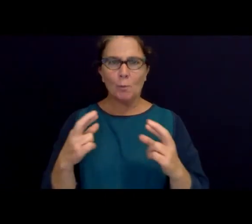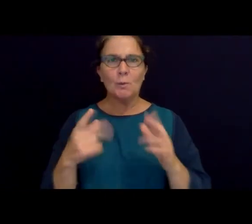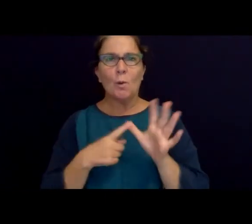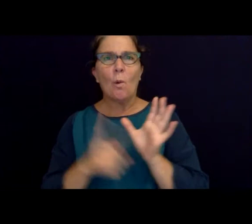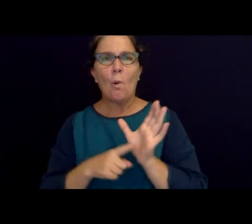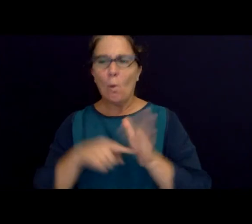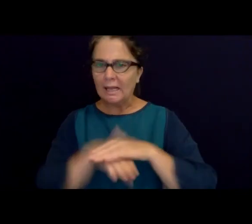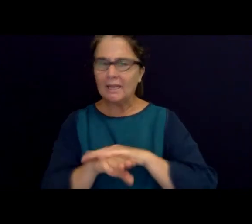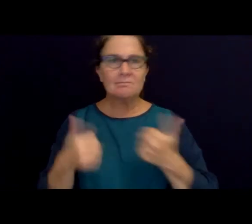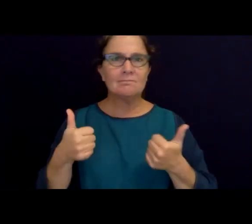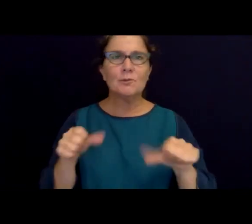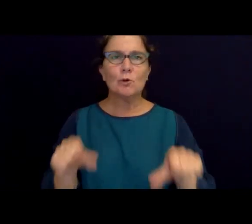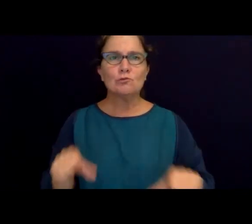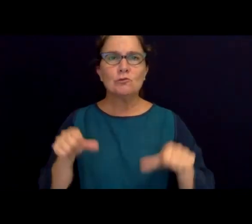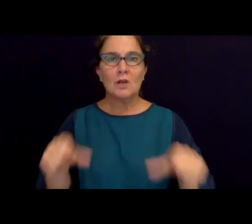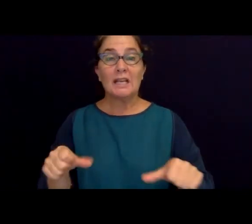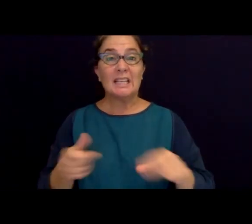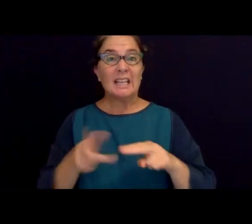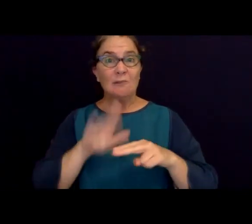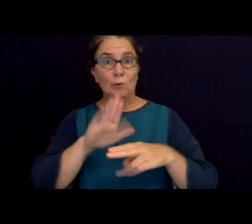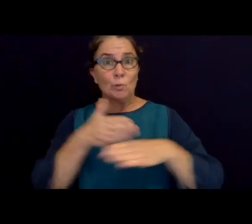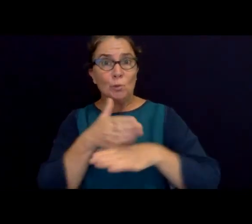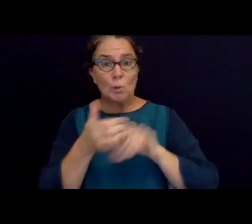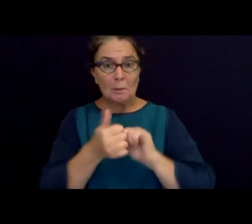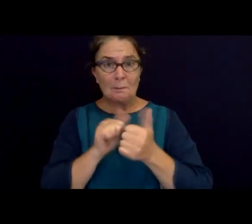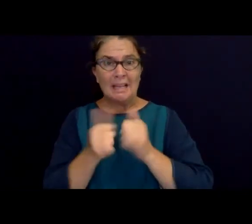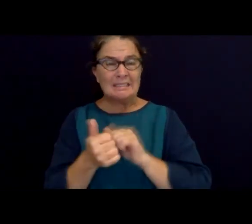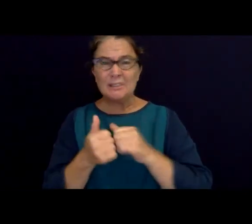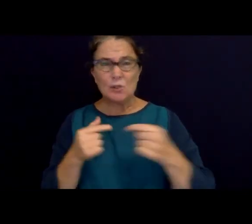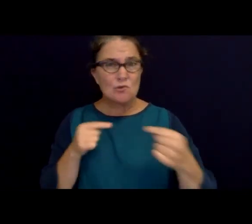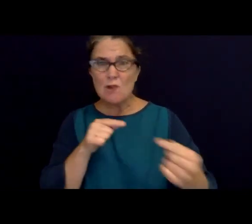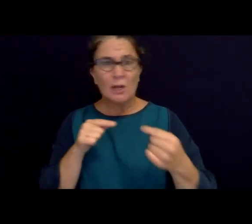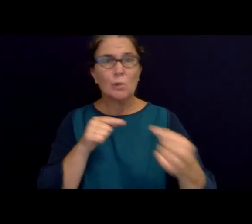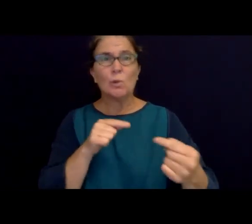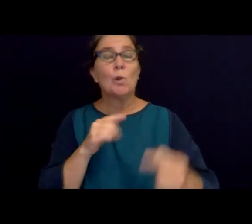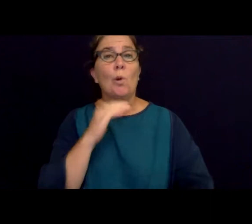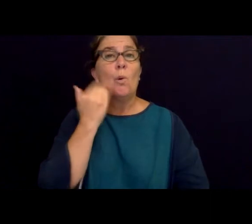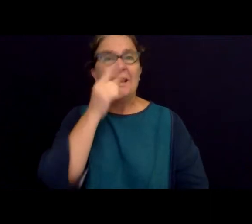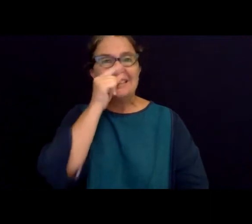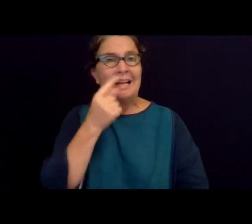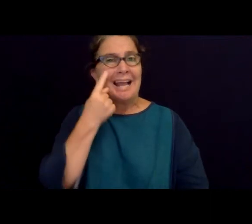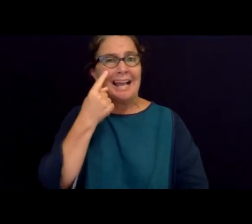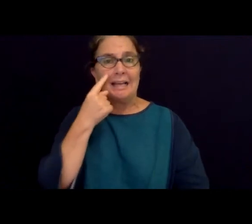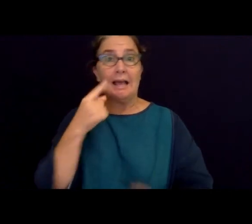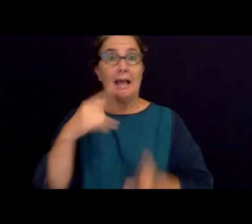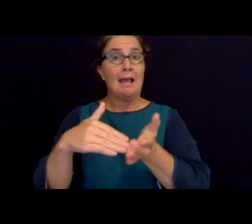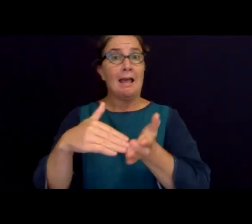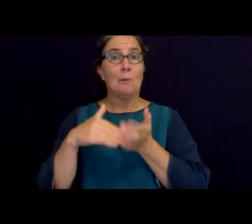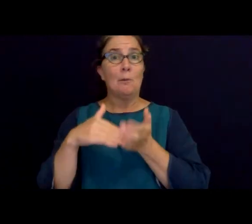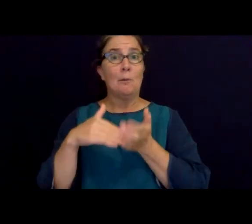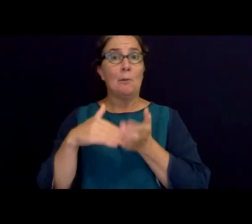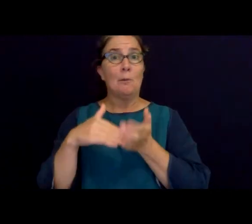And if any of your colleagues are struggling to get into the room remember there is always the help button available.